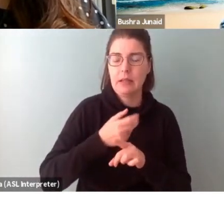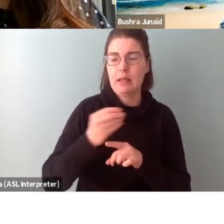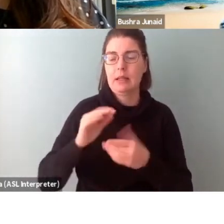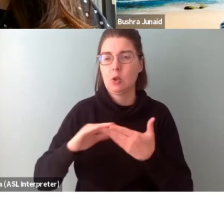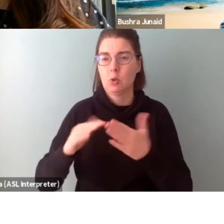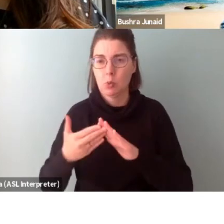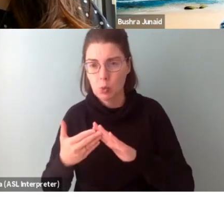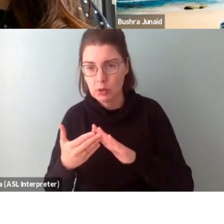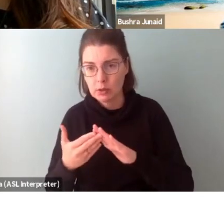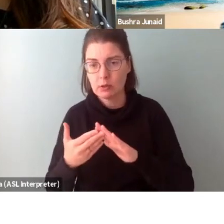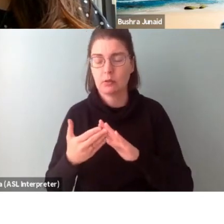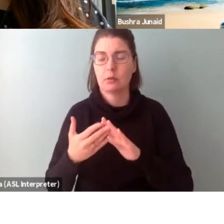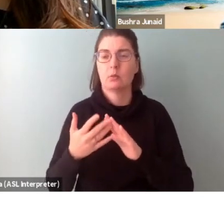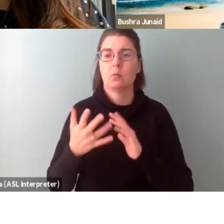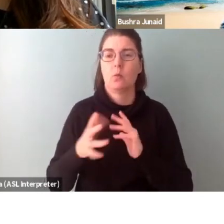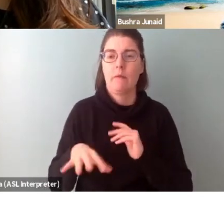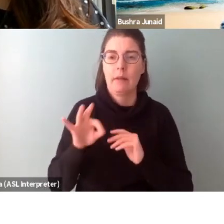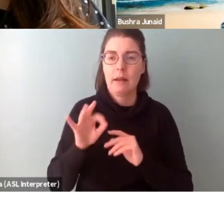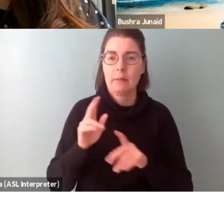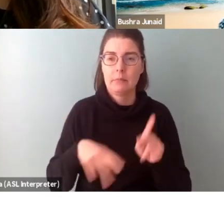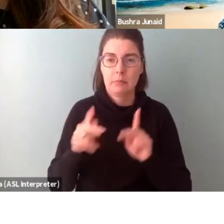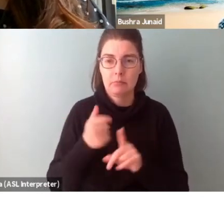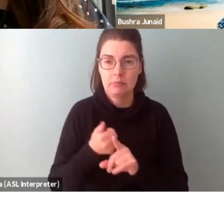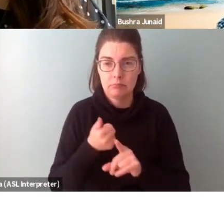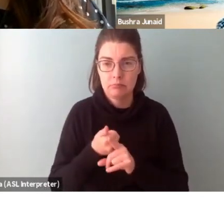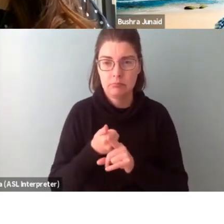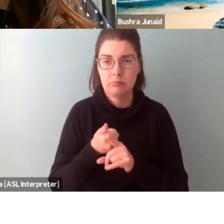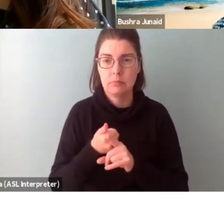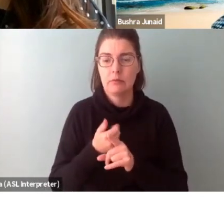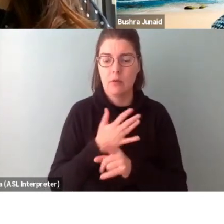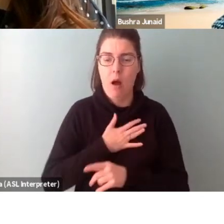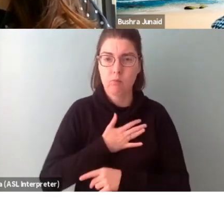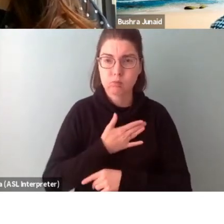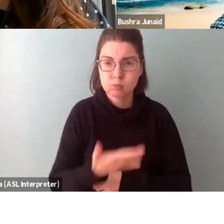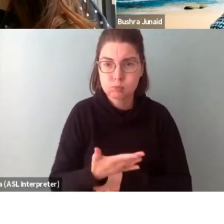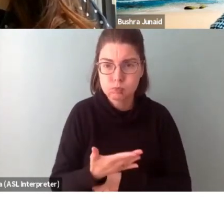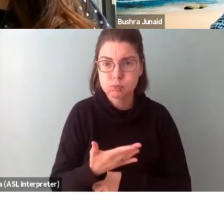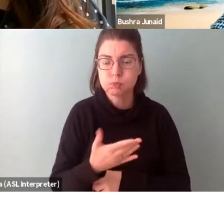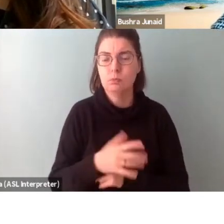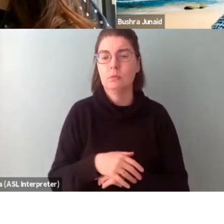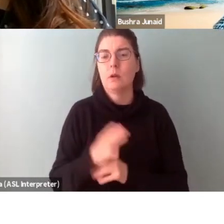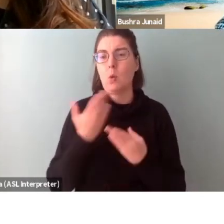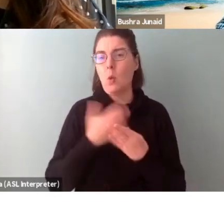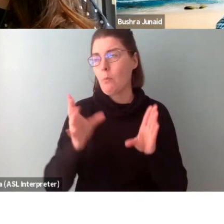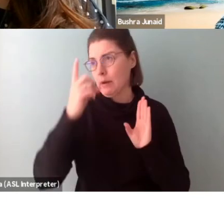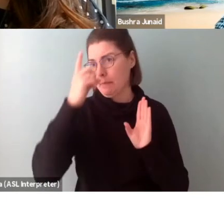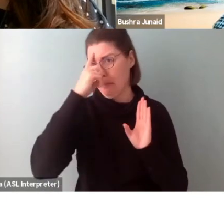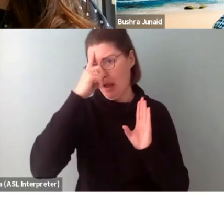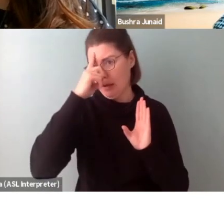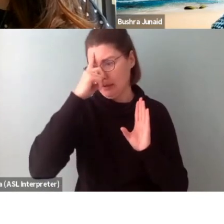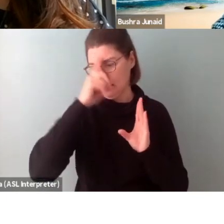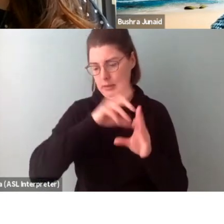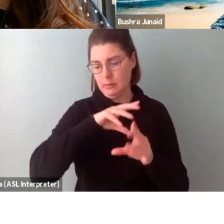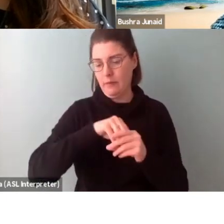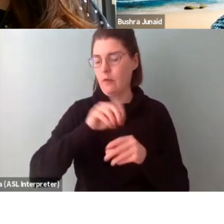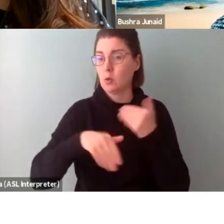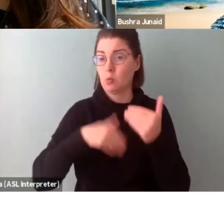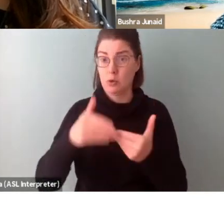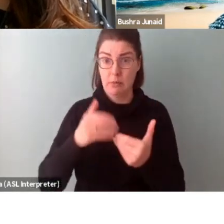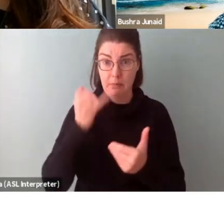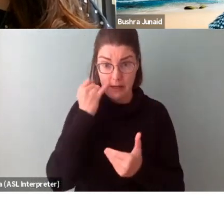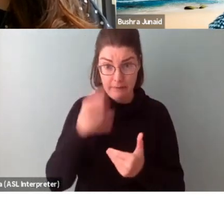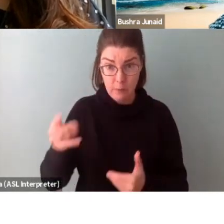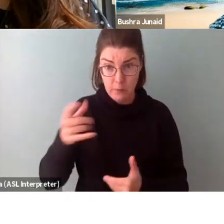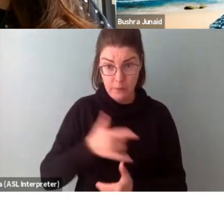We're looking for people who are generous and open-minded to contribute to the process. But if you feel